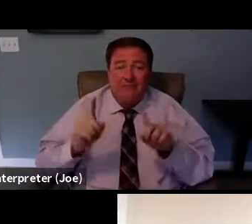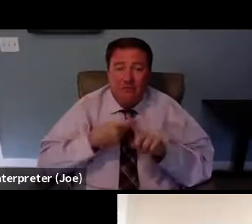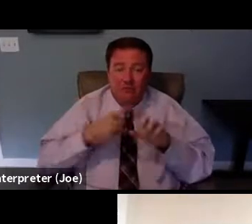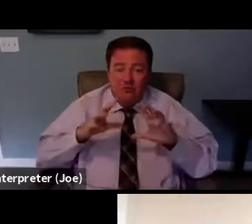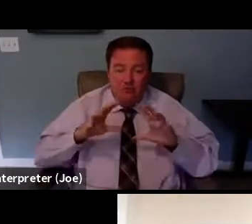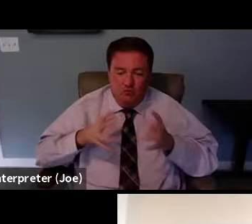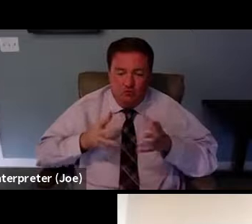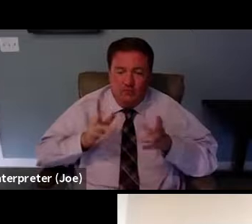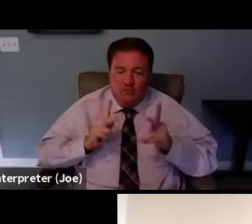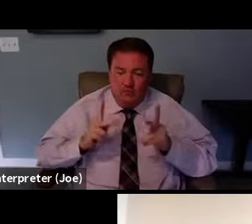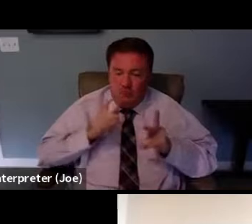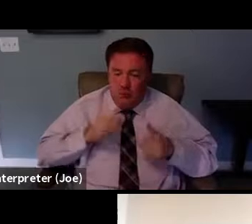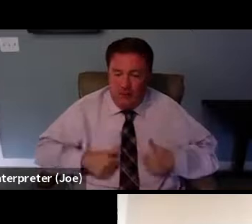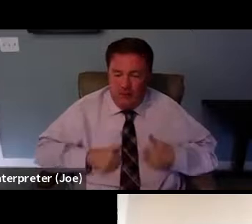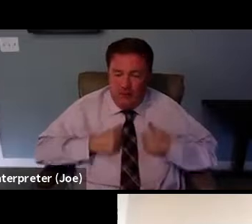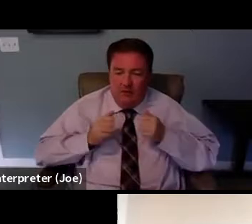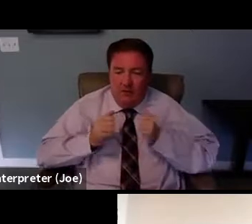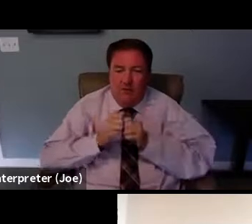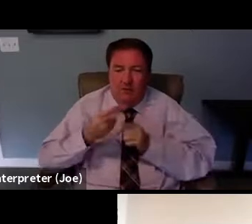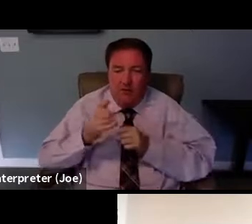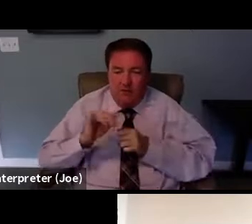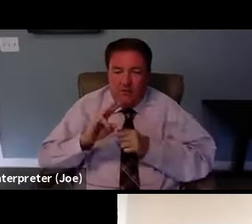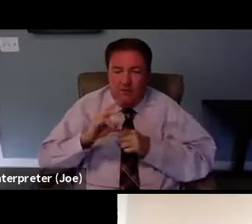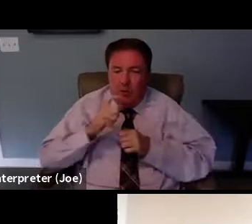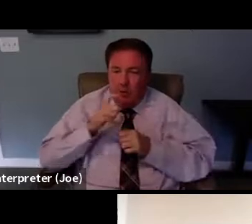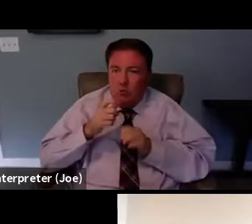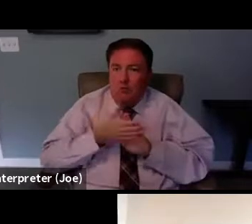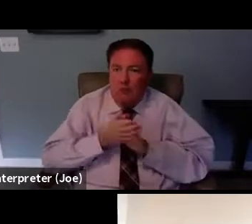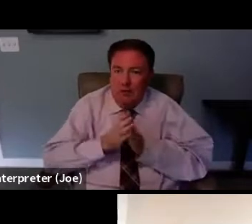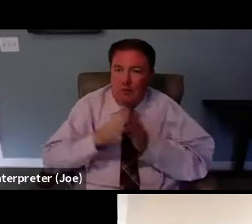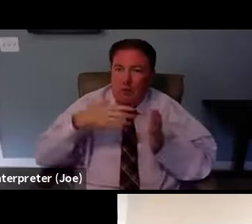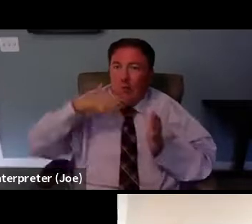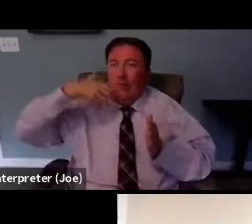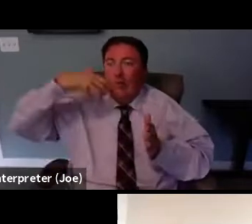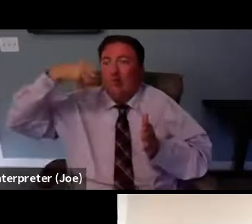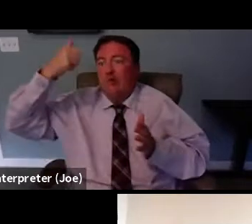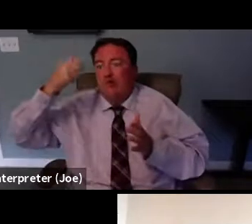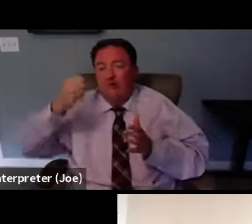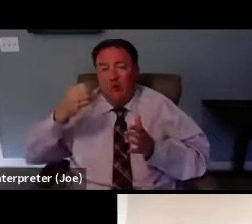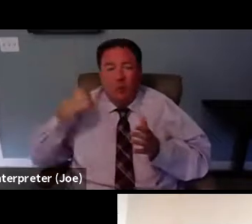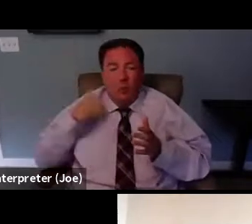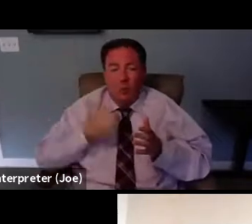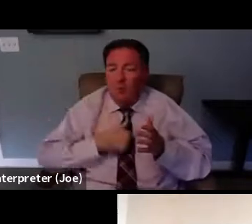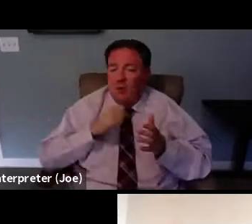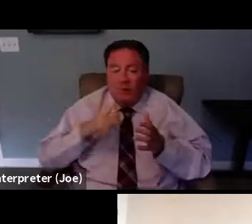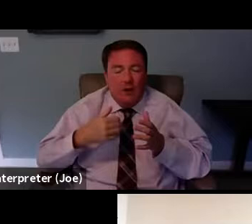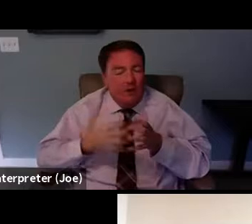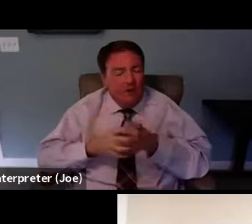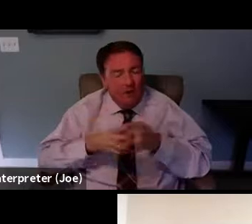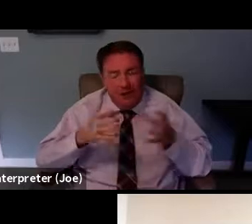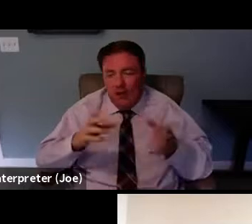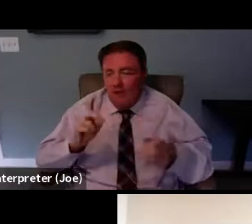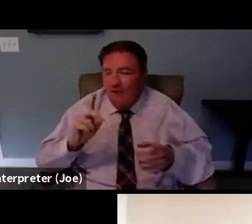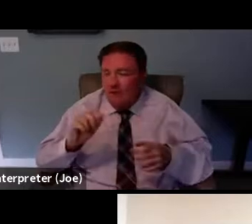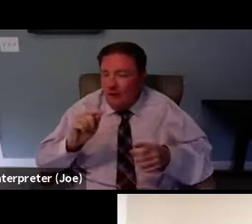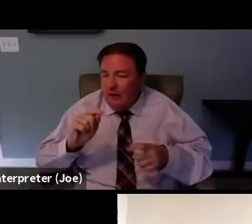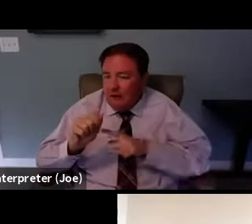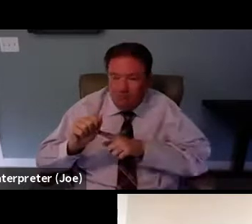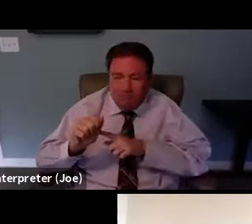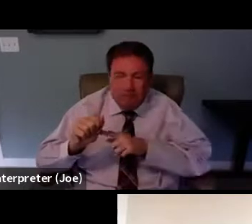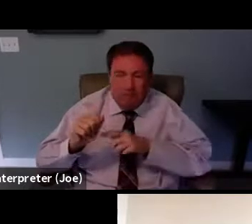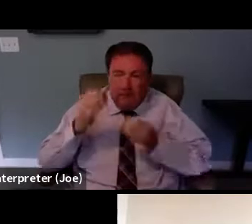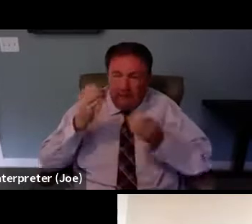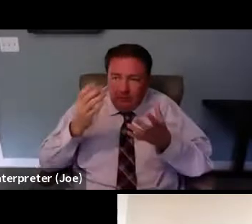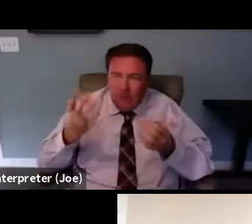people living with HIV that are aging. Therefore, we don't have a lot of information about, you know, what does